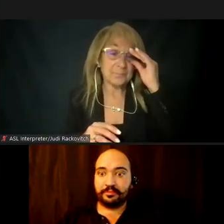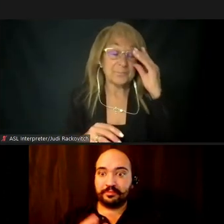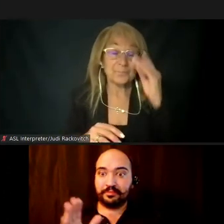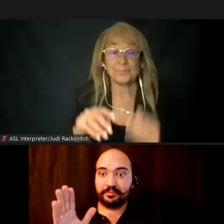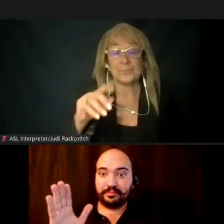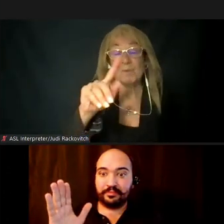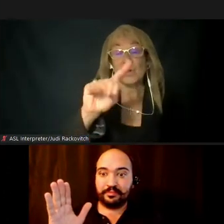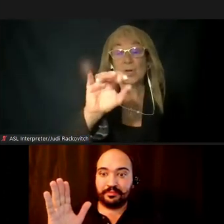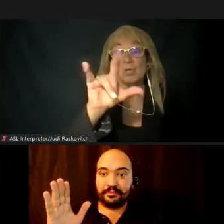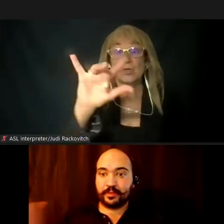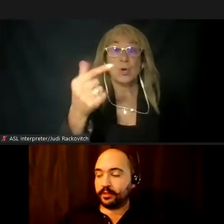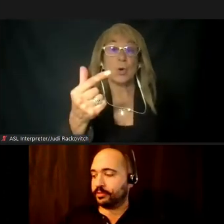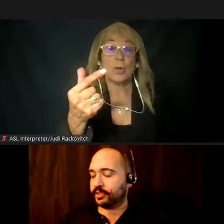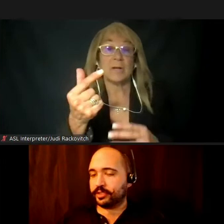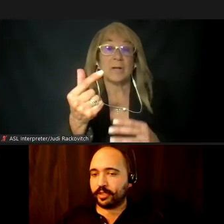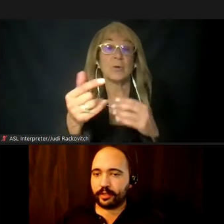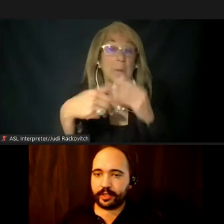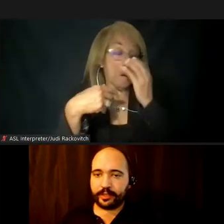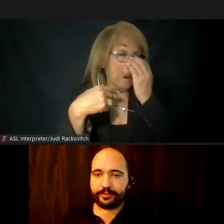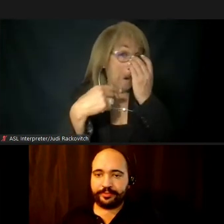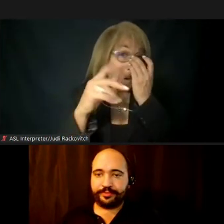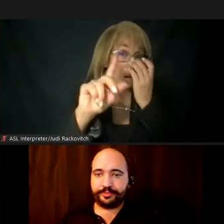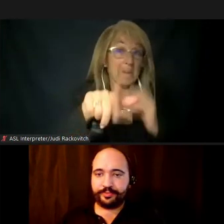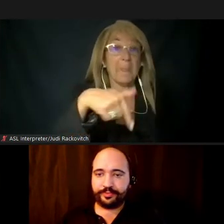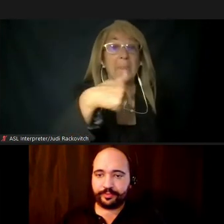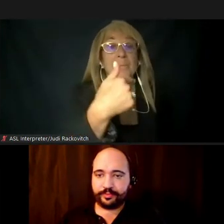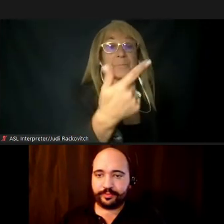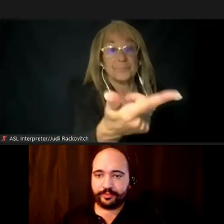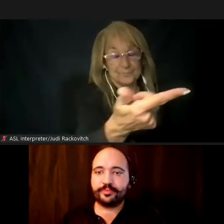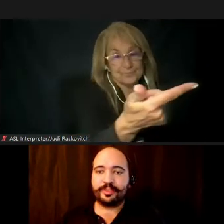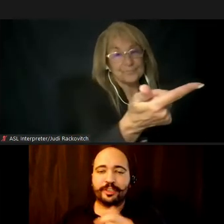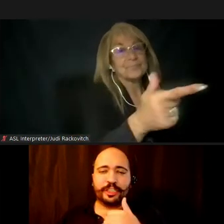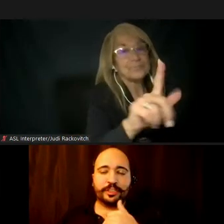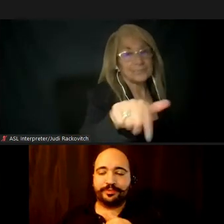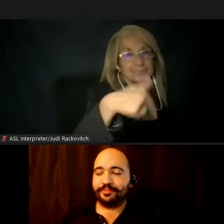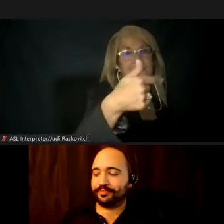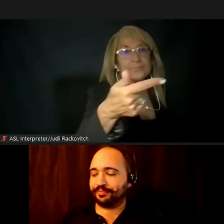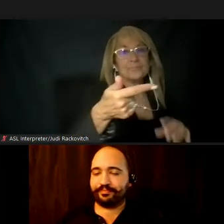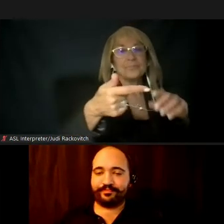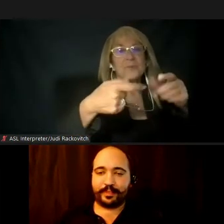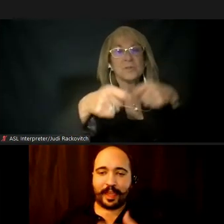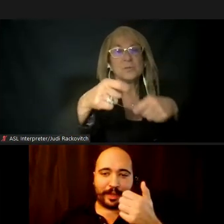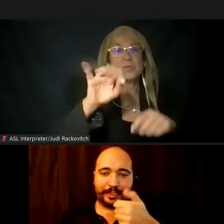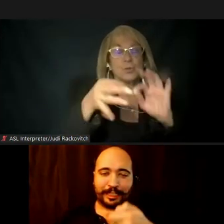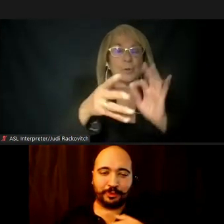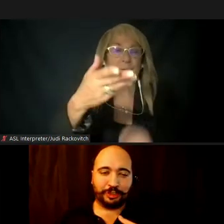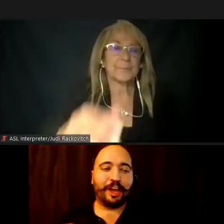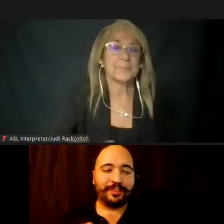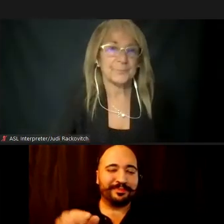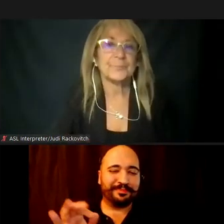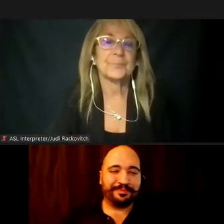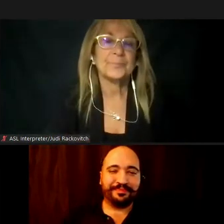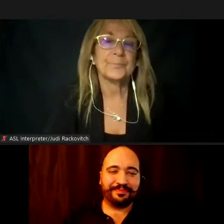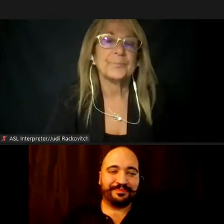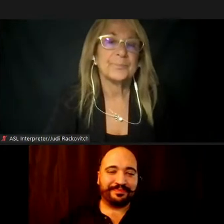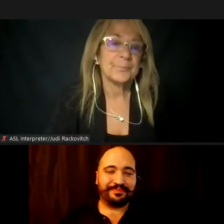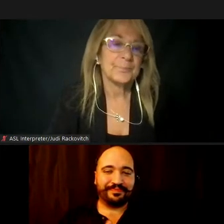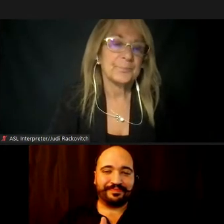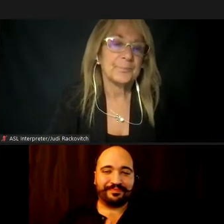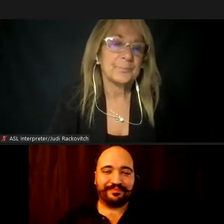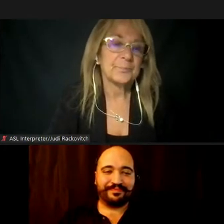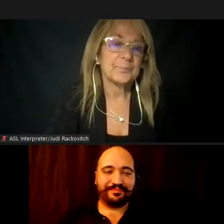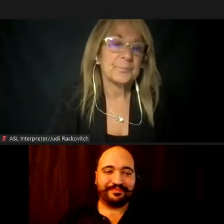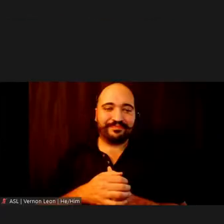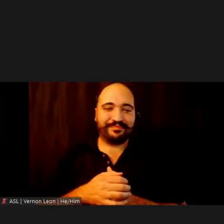from installation of tolling infrastructure and equipment, or from changes in traffic patterns in the Manhattan Central Business District. For example, this